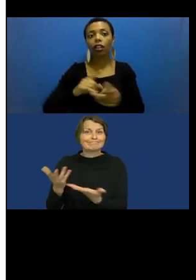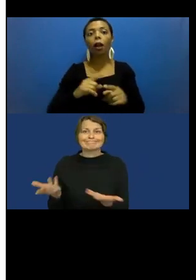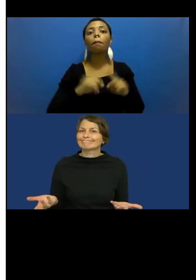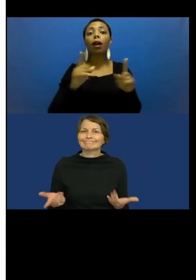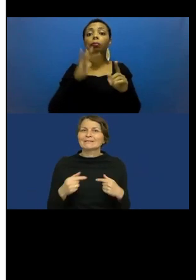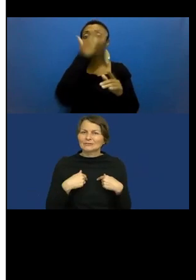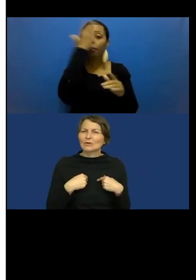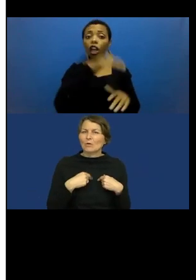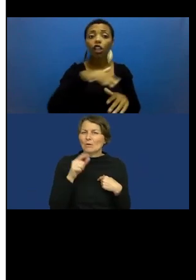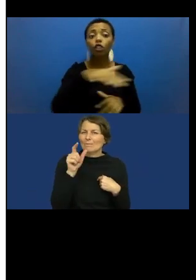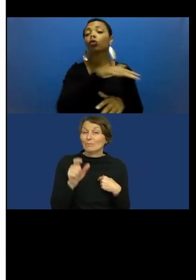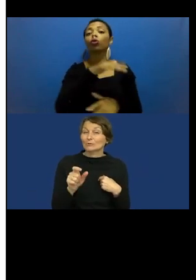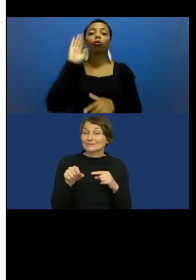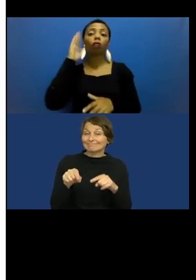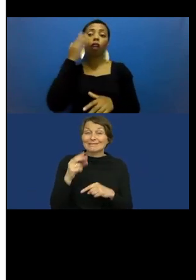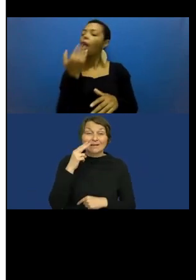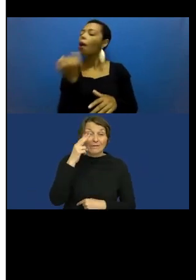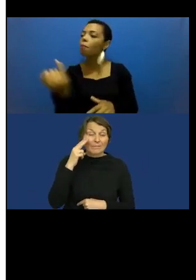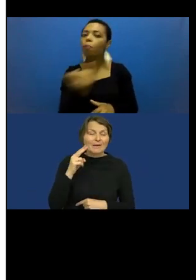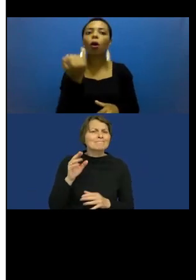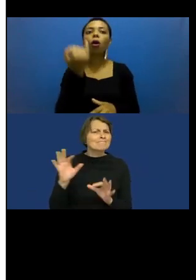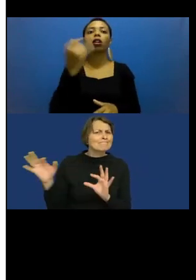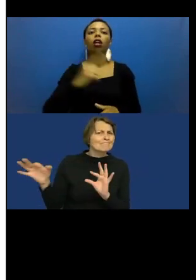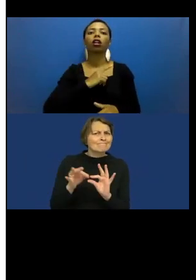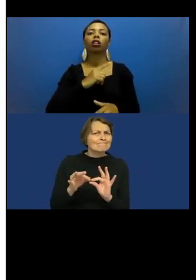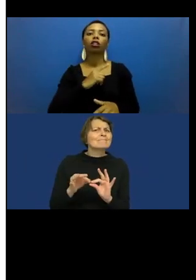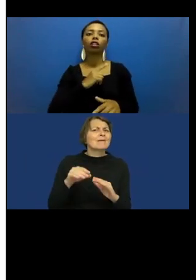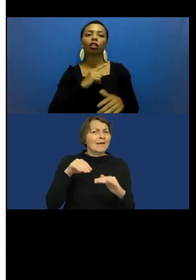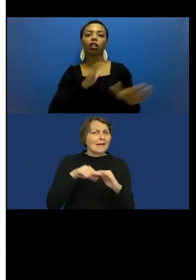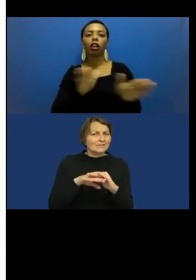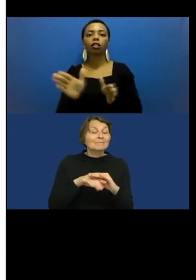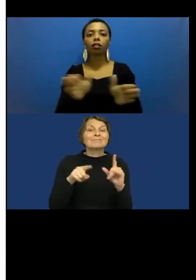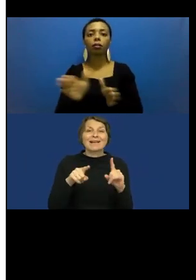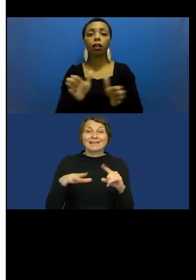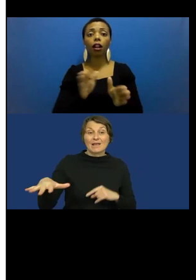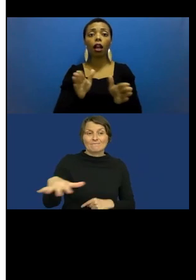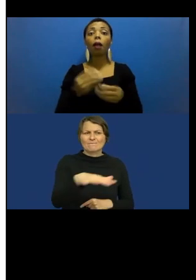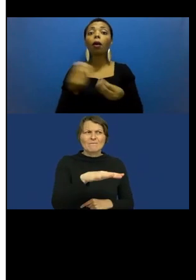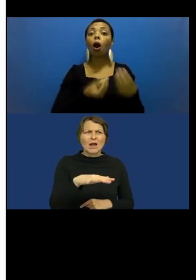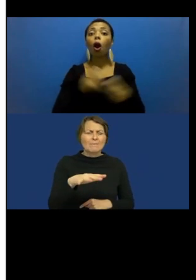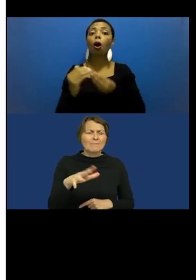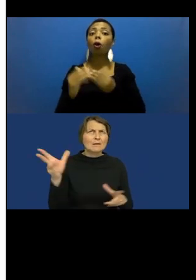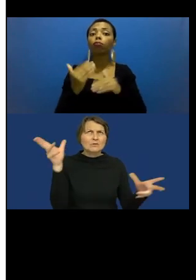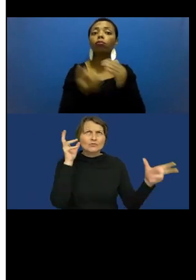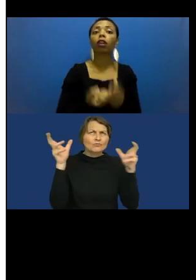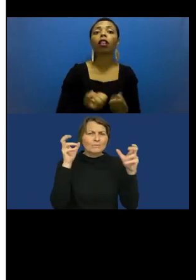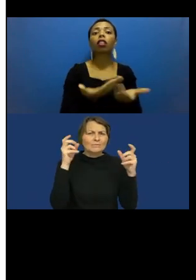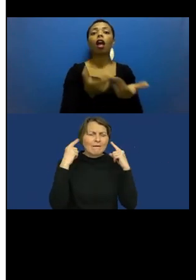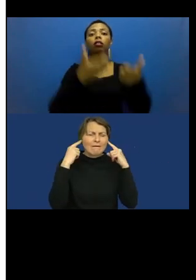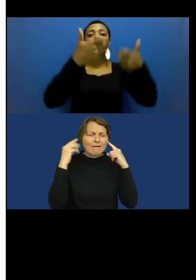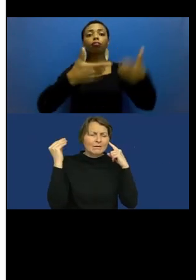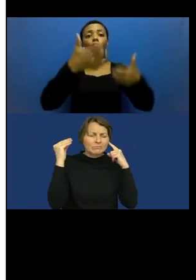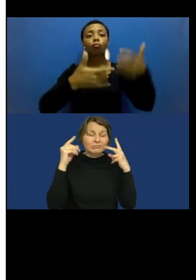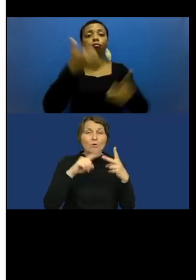accessibility issue has to do with environmental description, fully knowing what is around oneself,